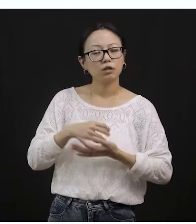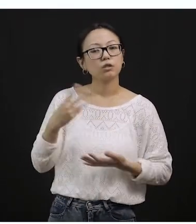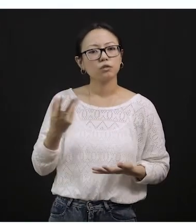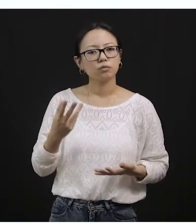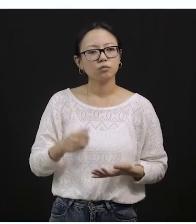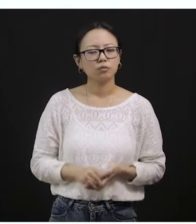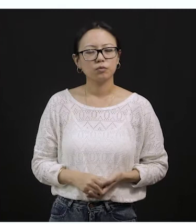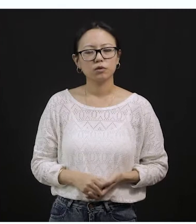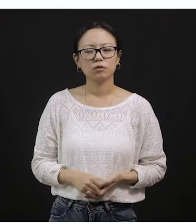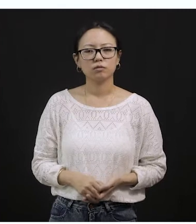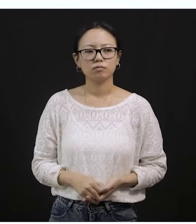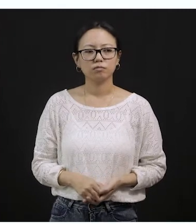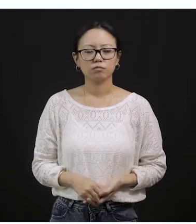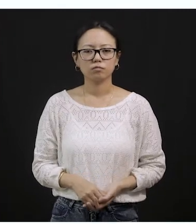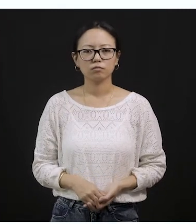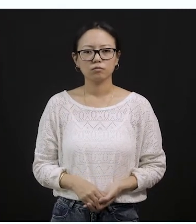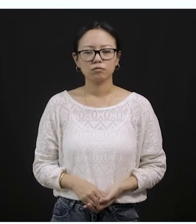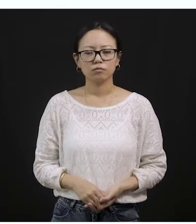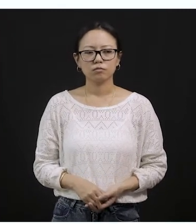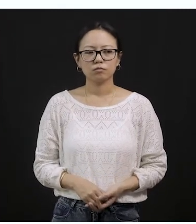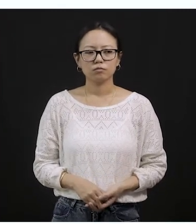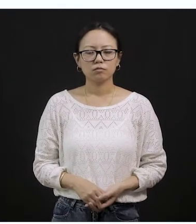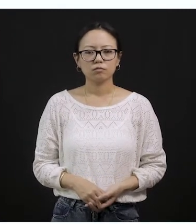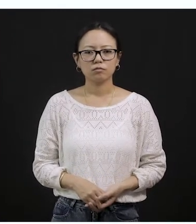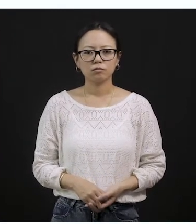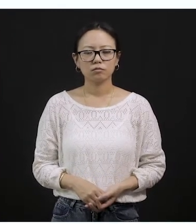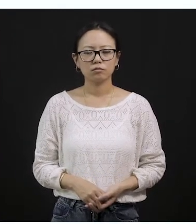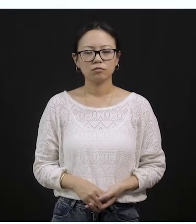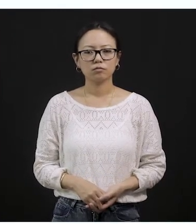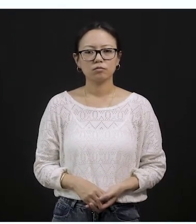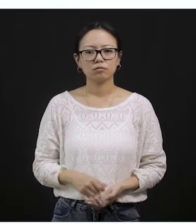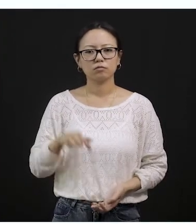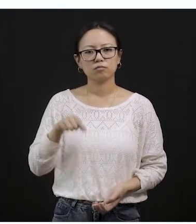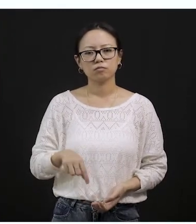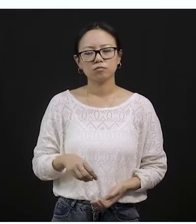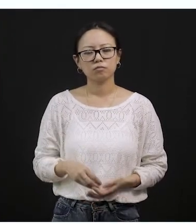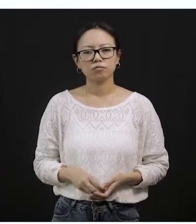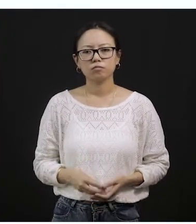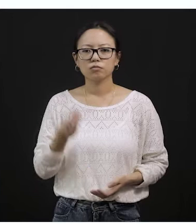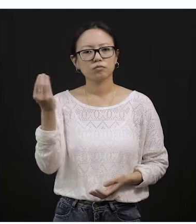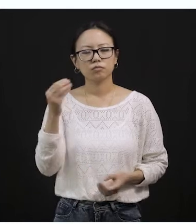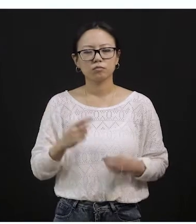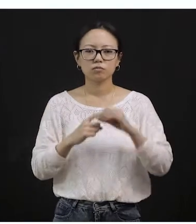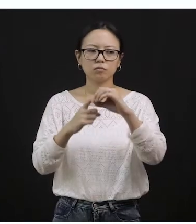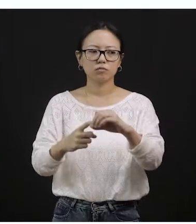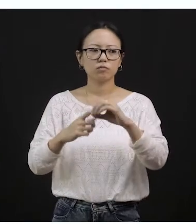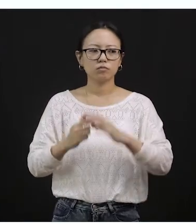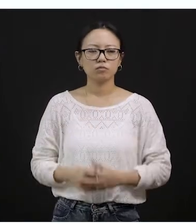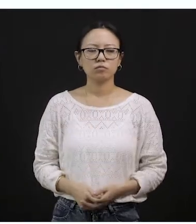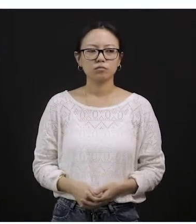that we get from animals are termed as animal products, right? So here are some of the questions from this particular chapter.